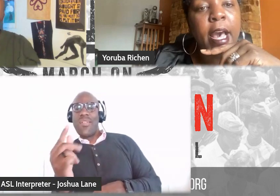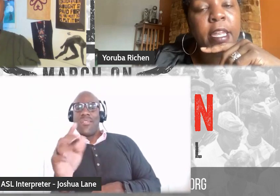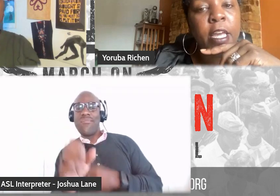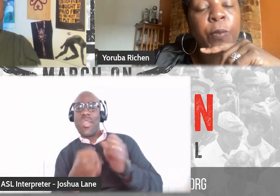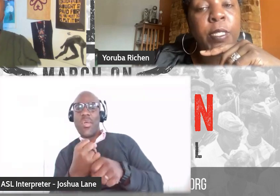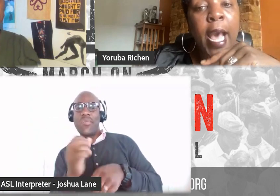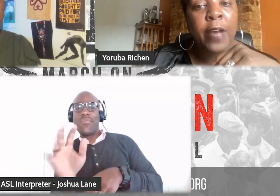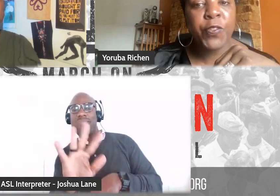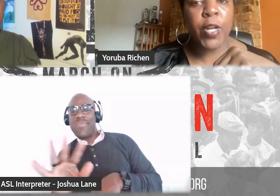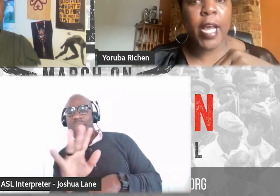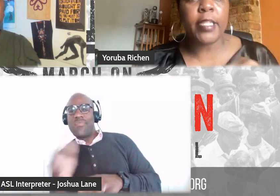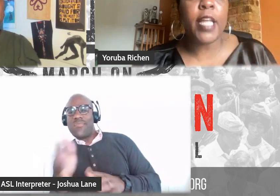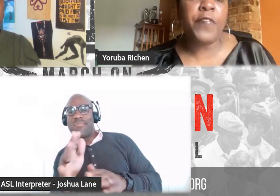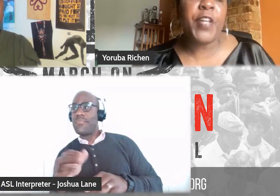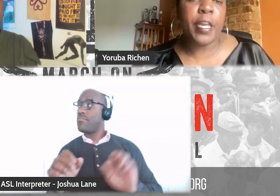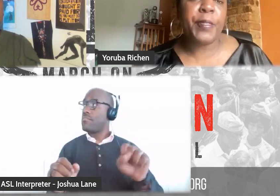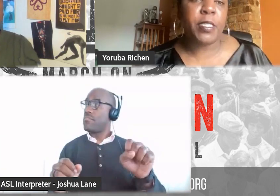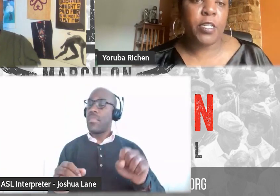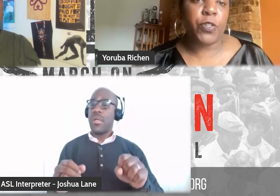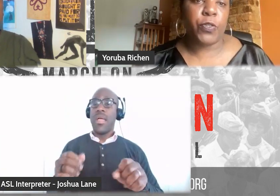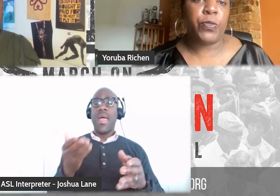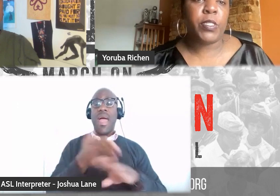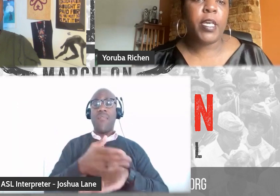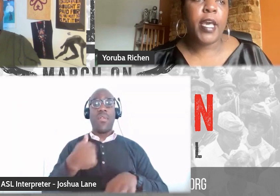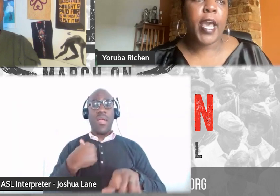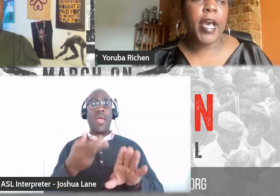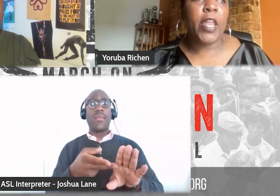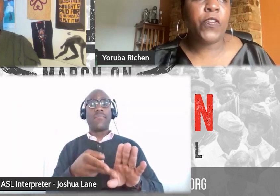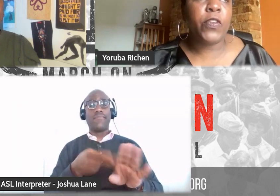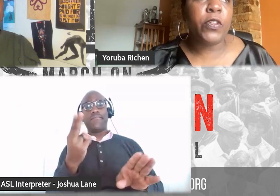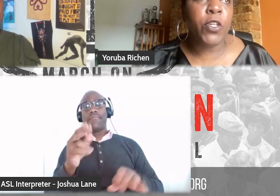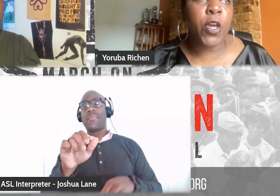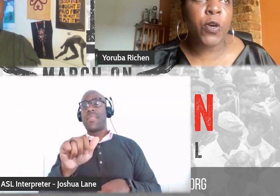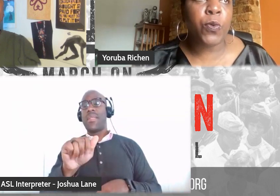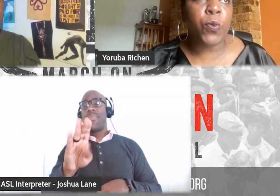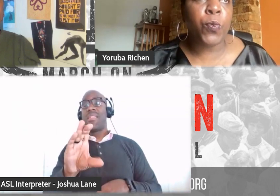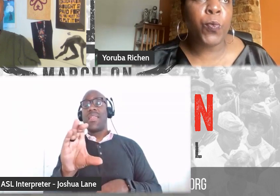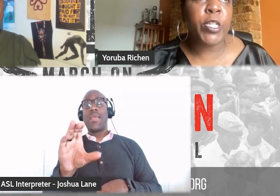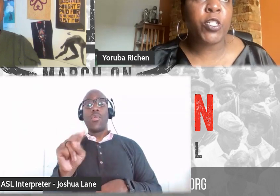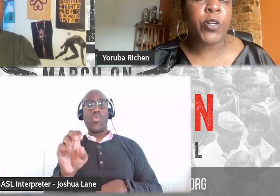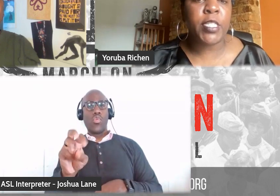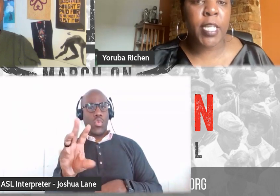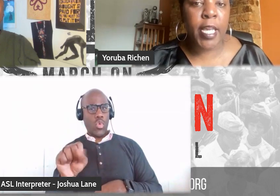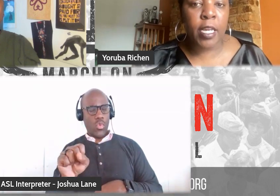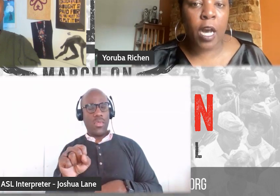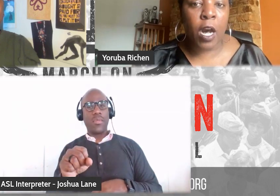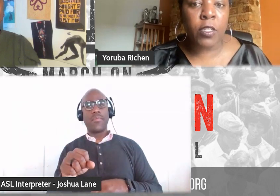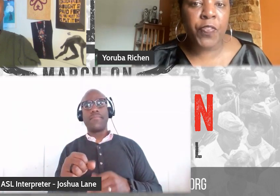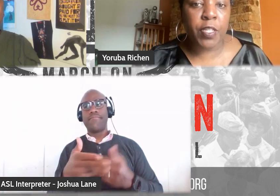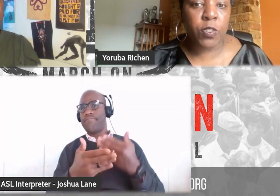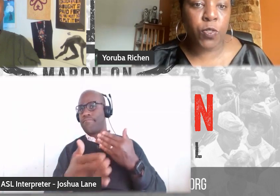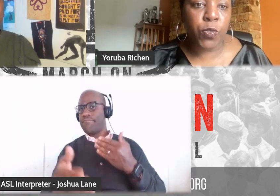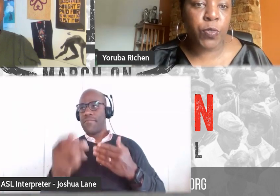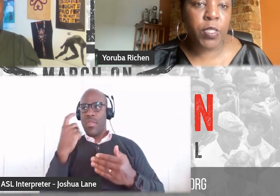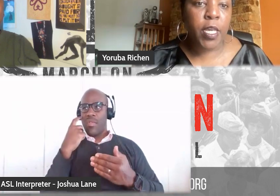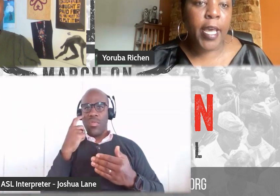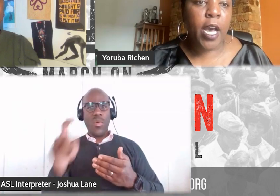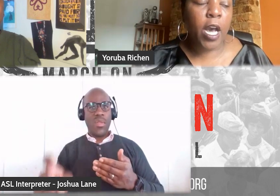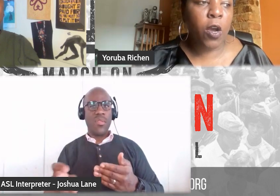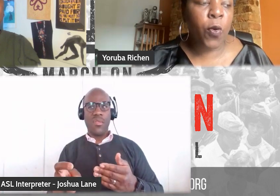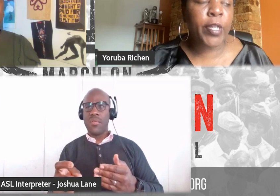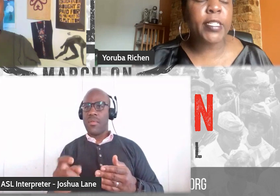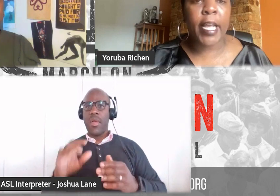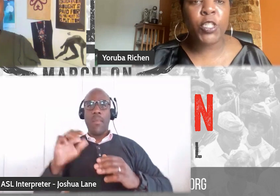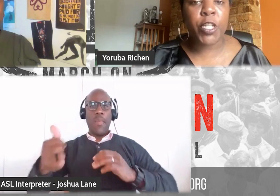And it was after I had left ABC News and, you know, we started seeing all of these news